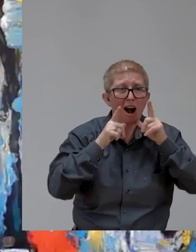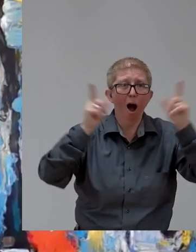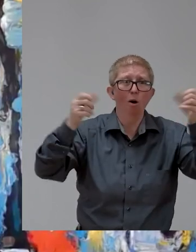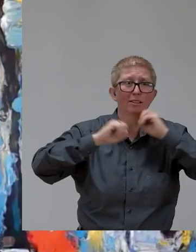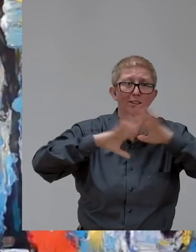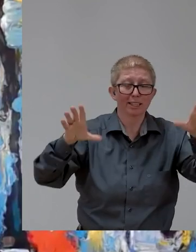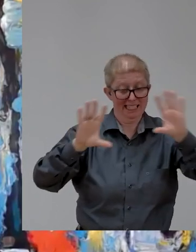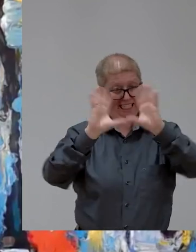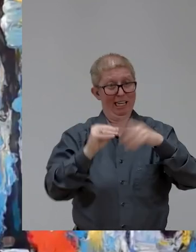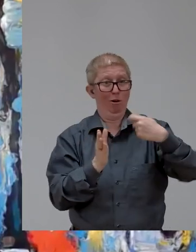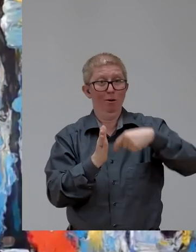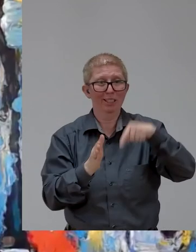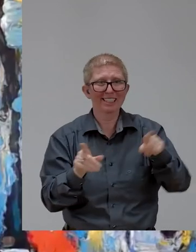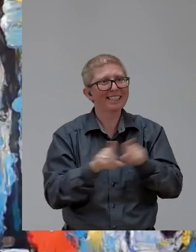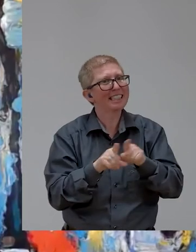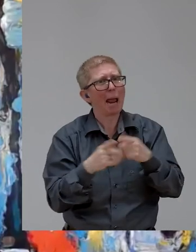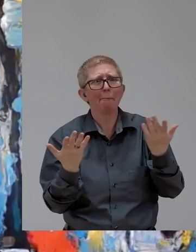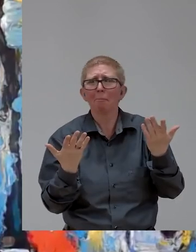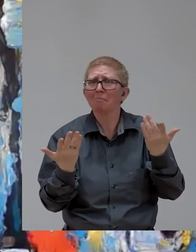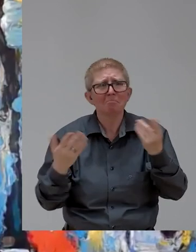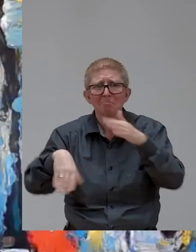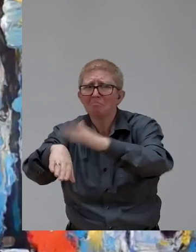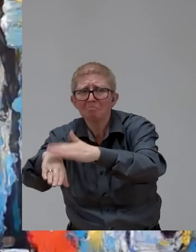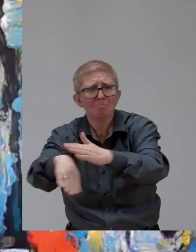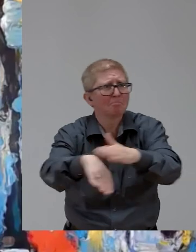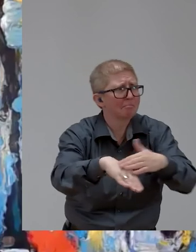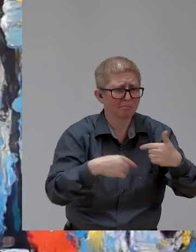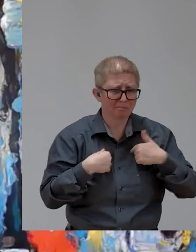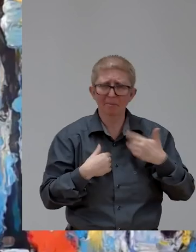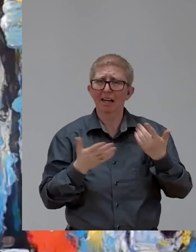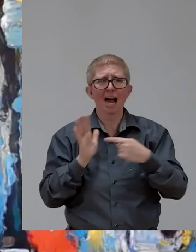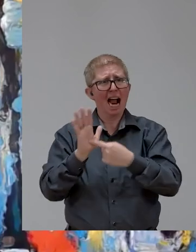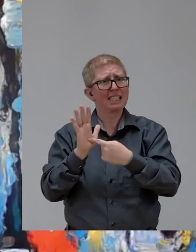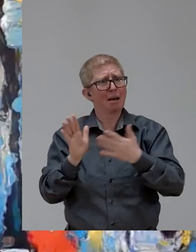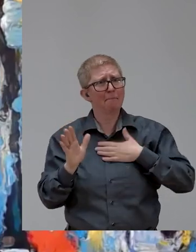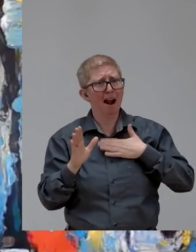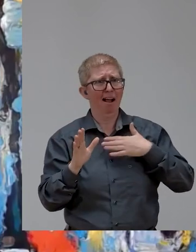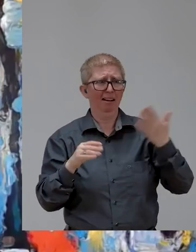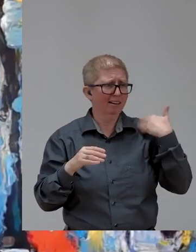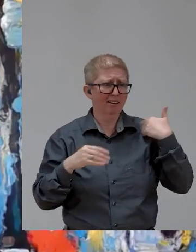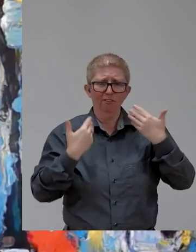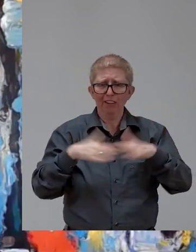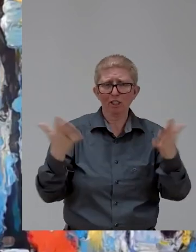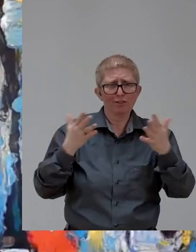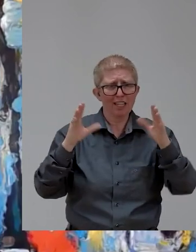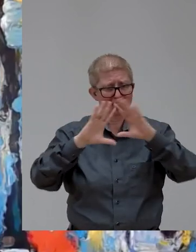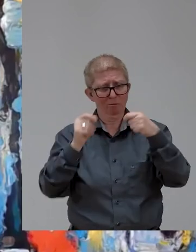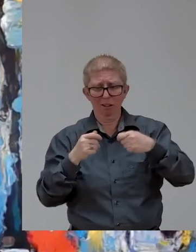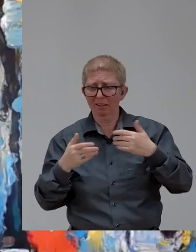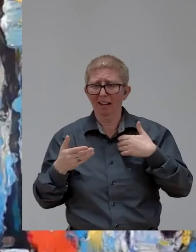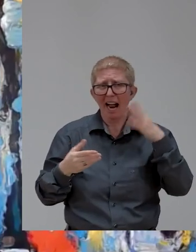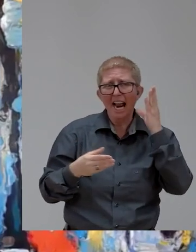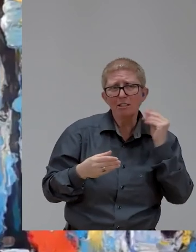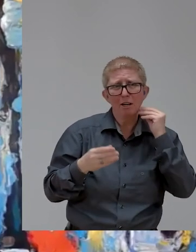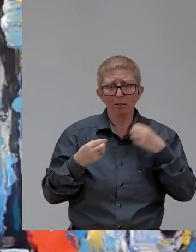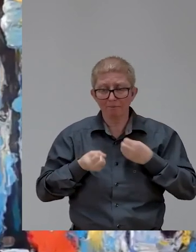share your best practices. Because the idea is that I think Hector said it also, talk about it. Share. Don't keep it